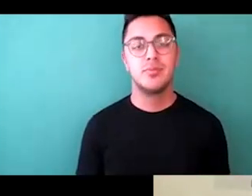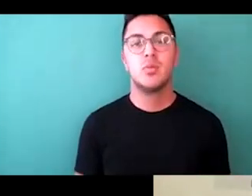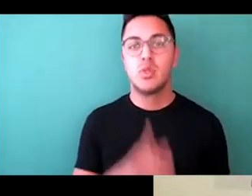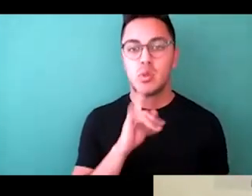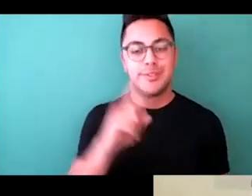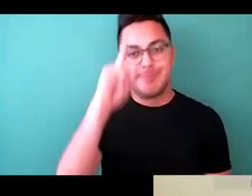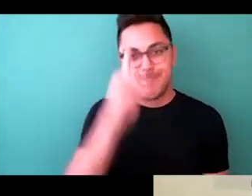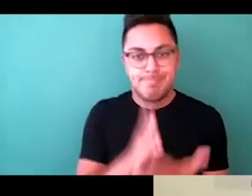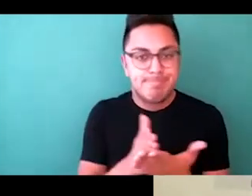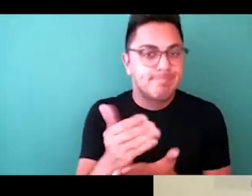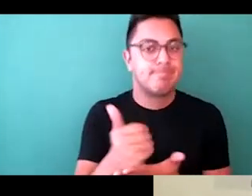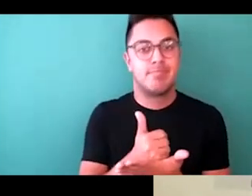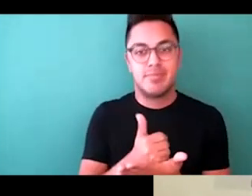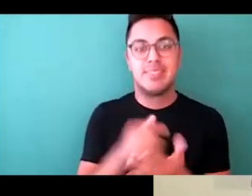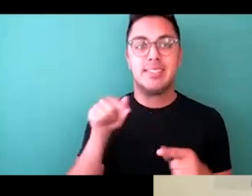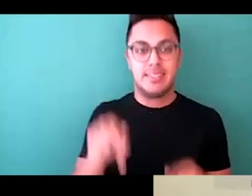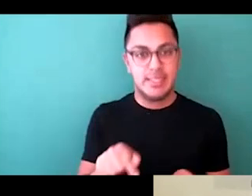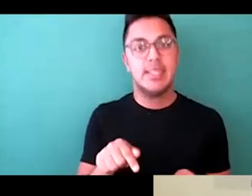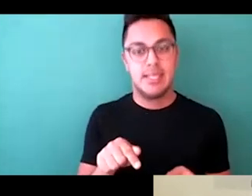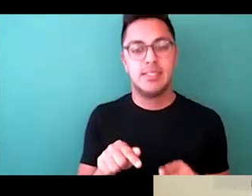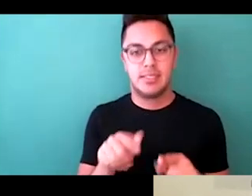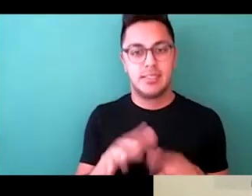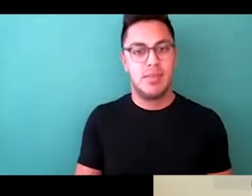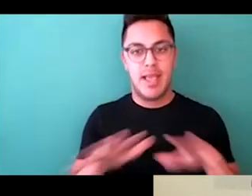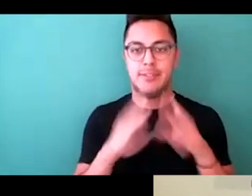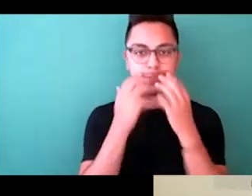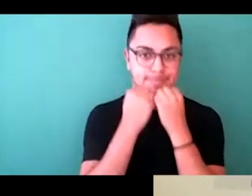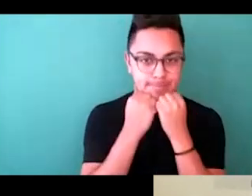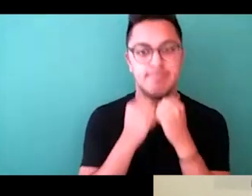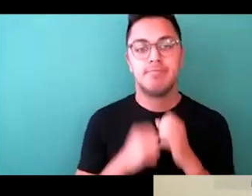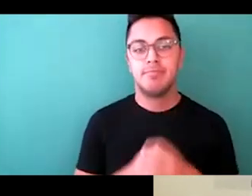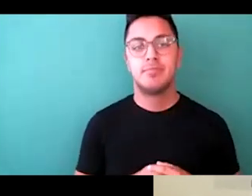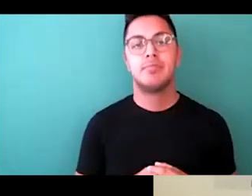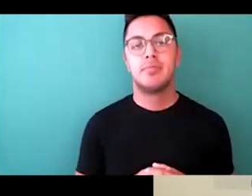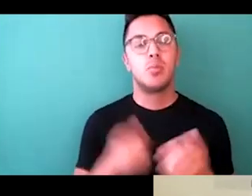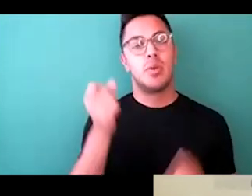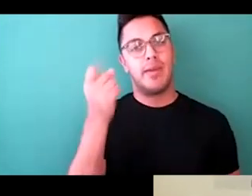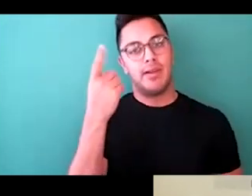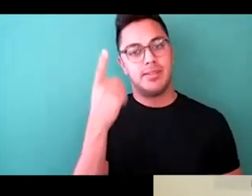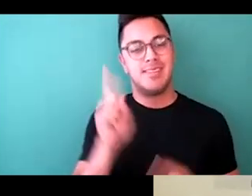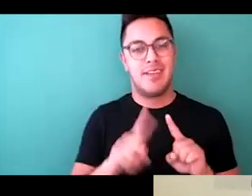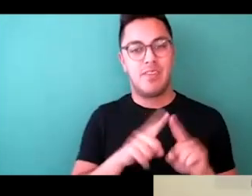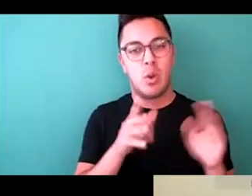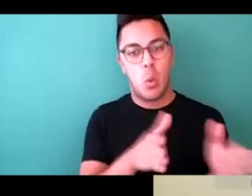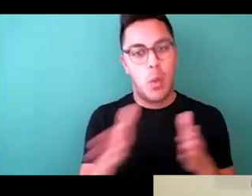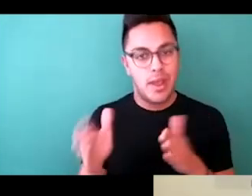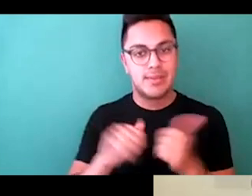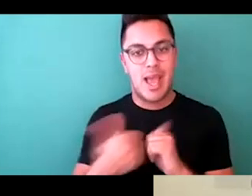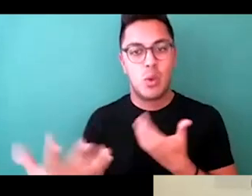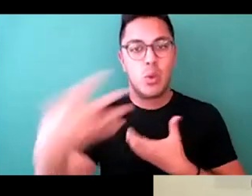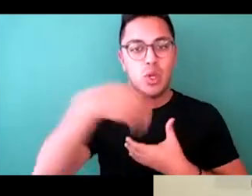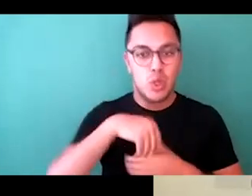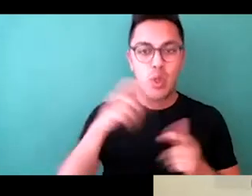actually is white space and understanding ways that we can include this huge